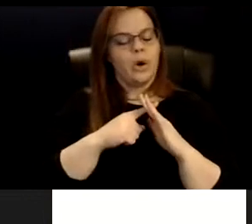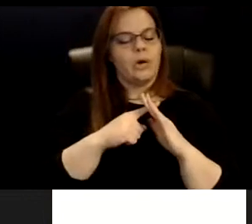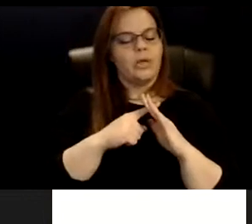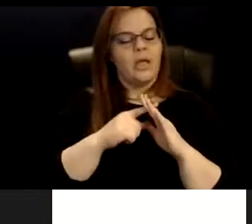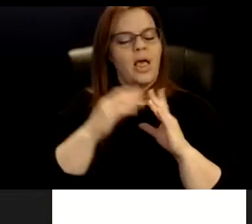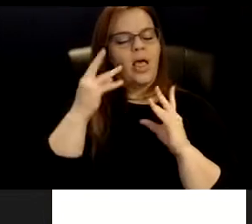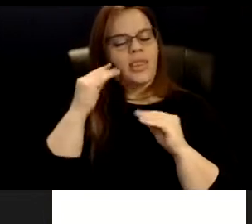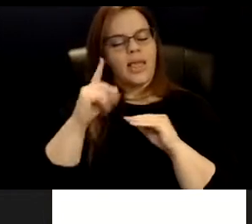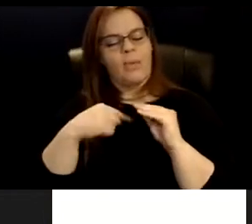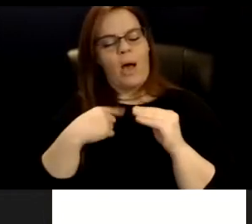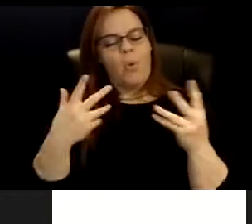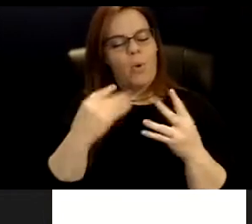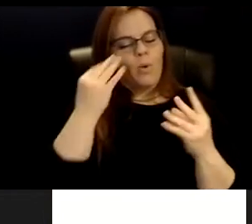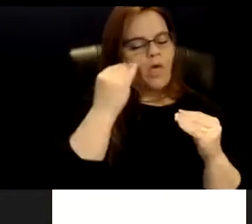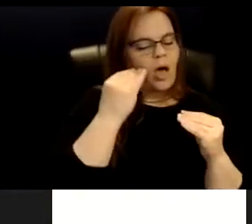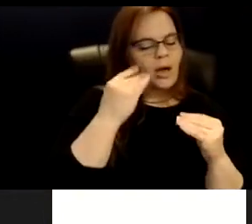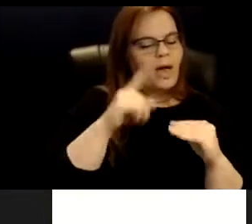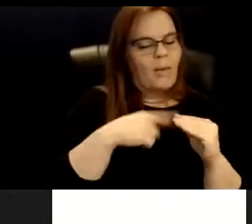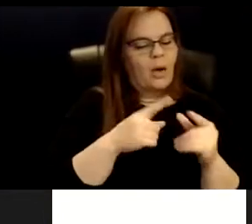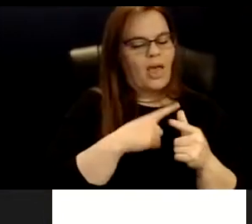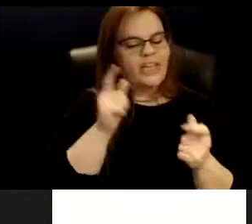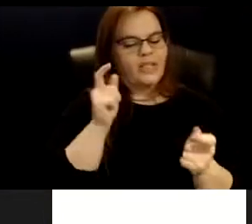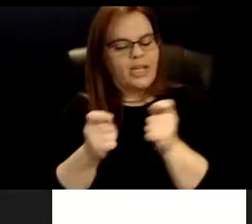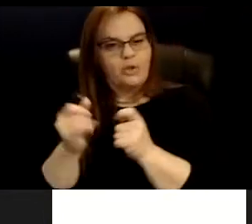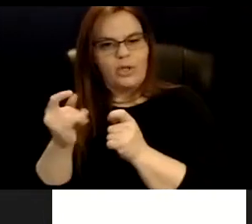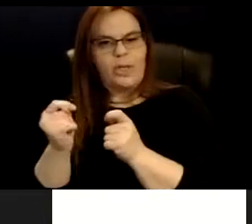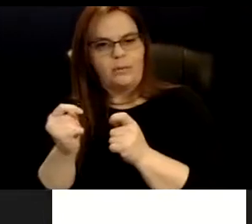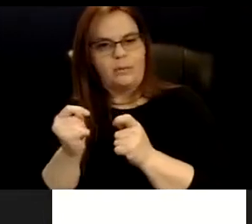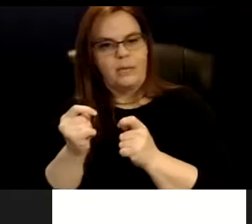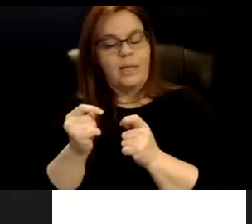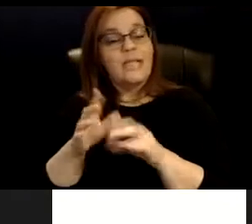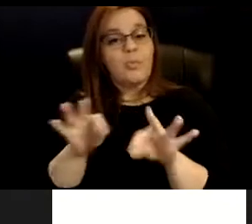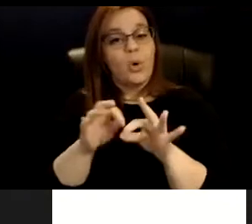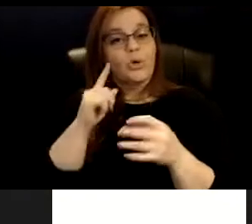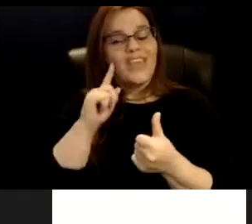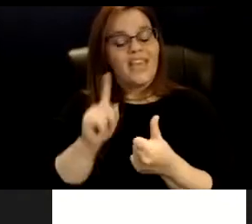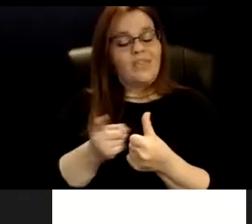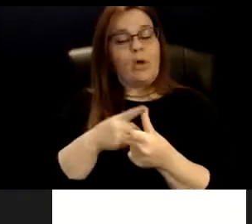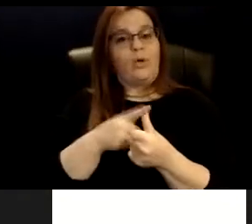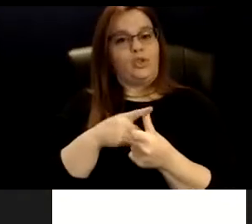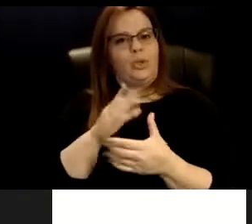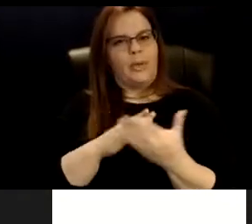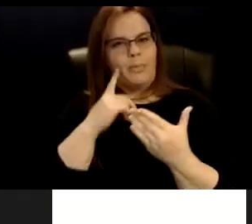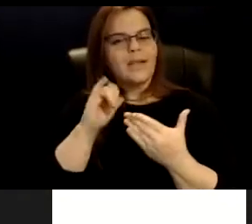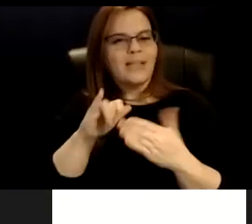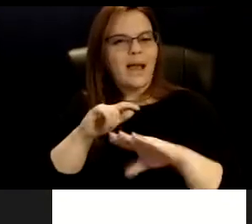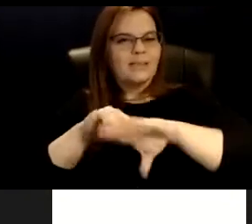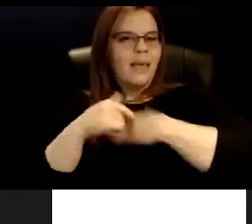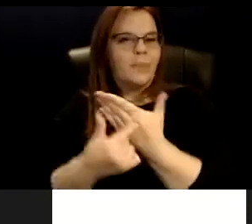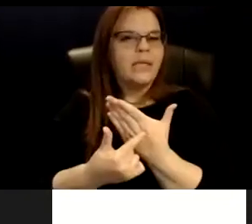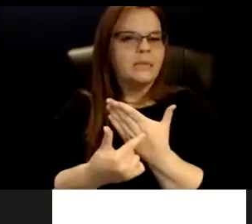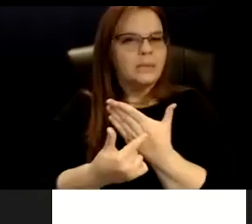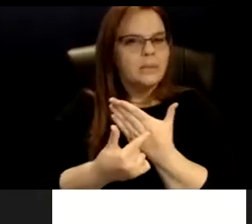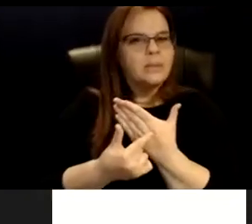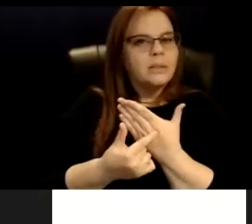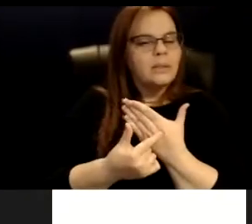then changing it. But it's important to think about the original piece, because that is really the implicit, you know, we talk about implicit and